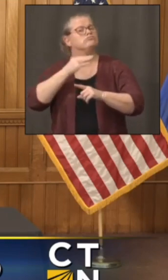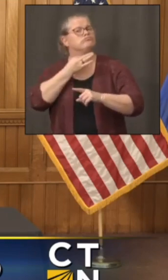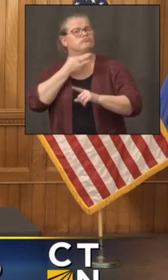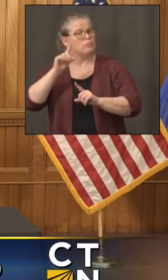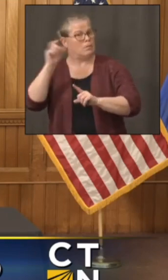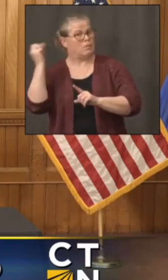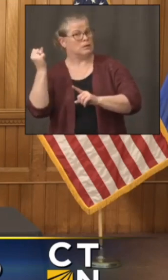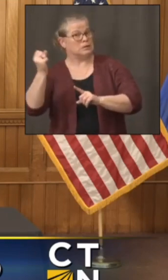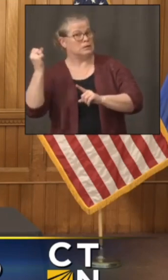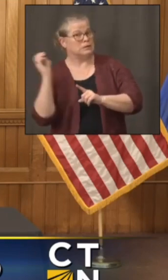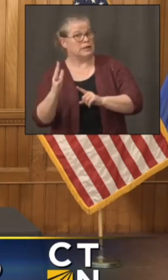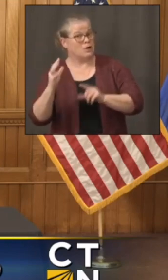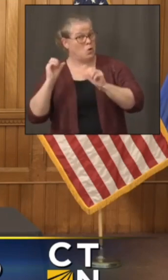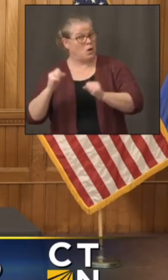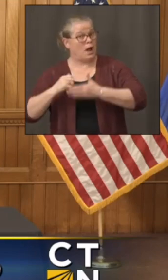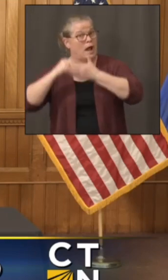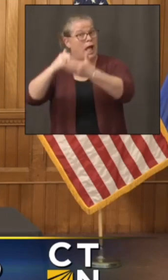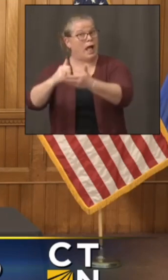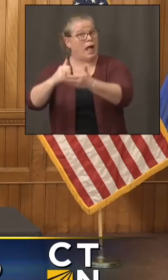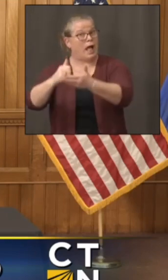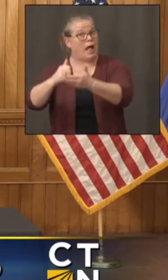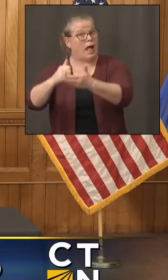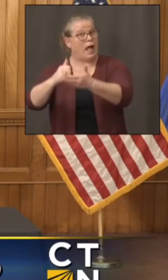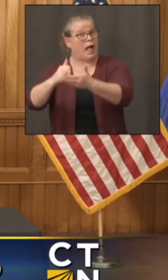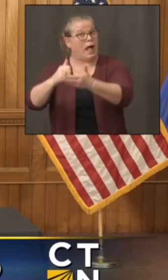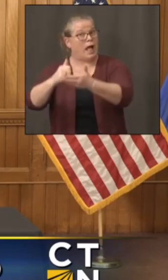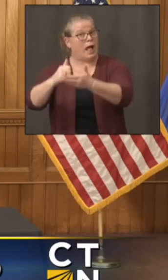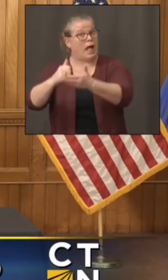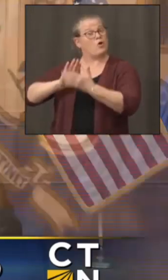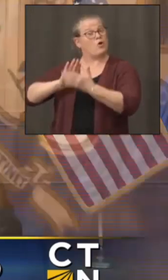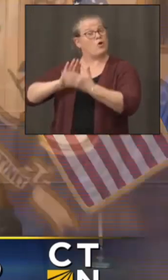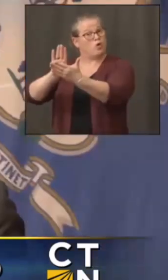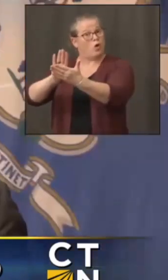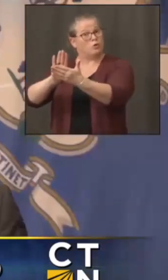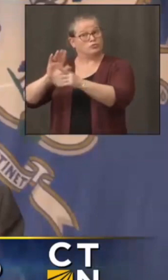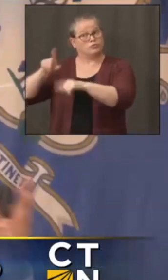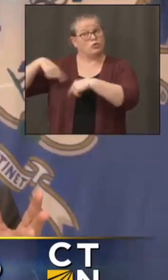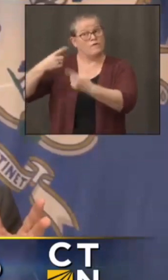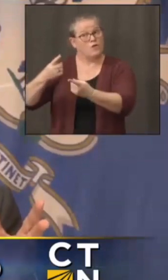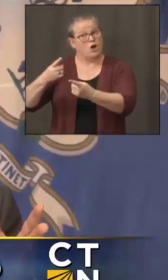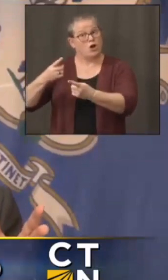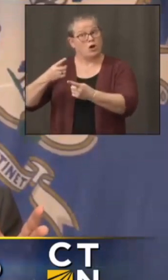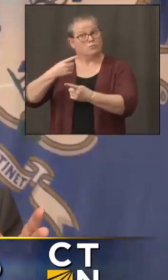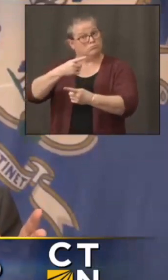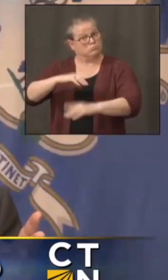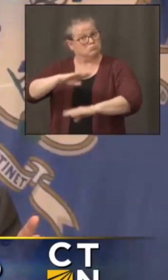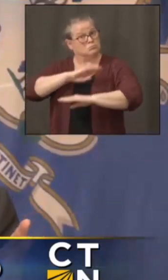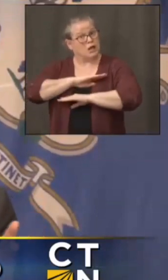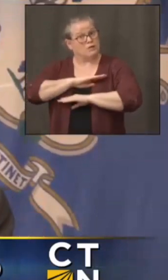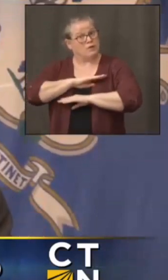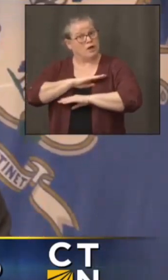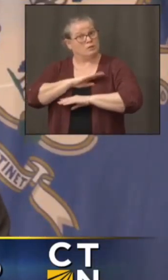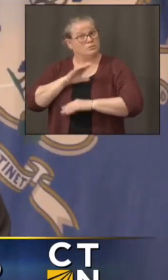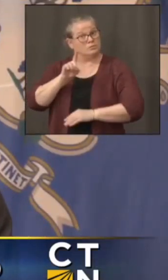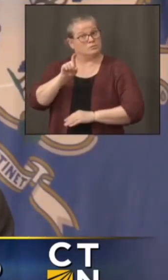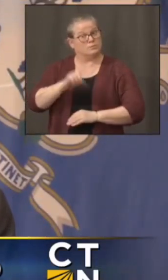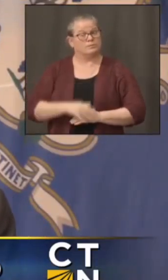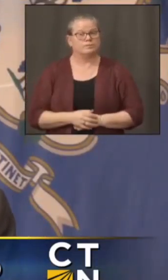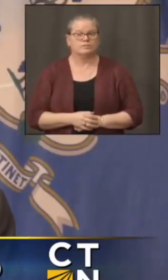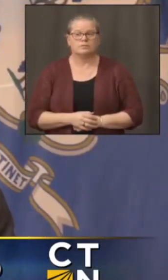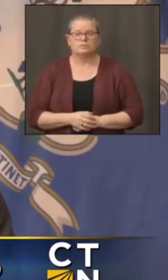satisfied with their approach right now so far i think i am i mean um i don't think you see anything going from um